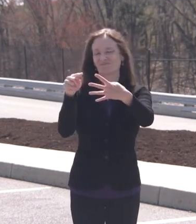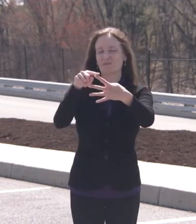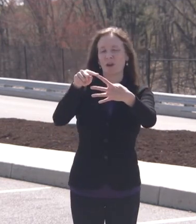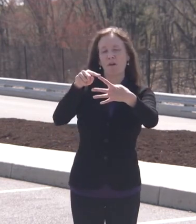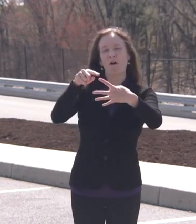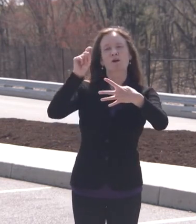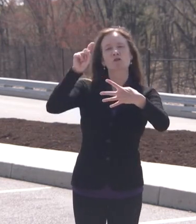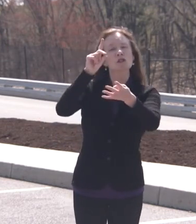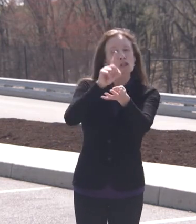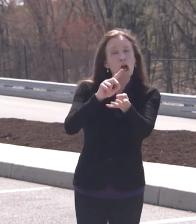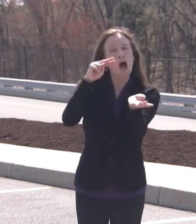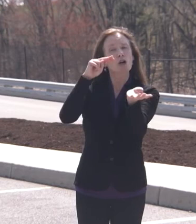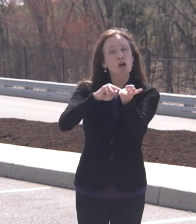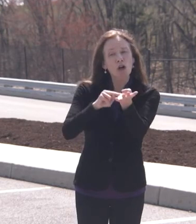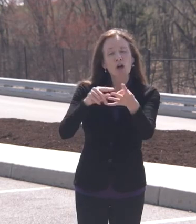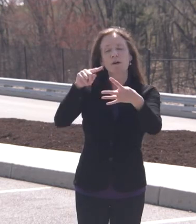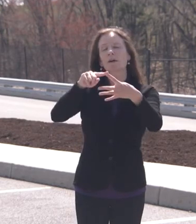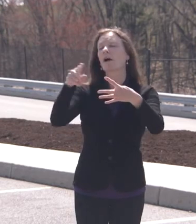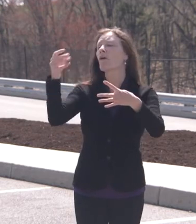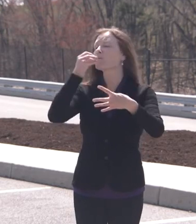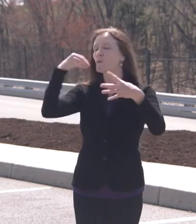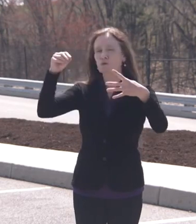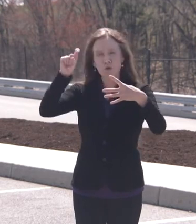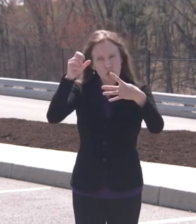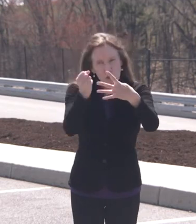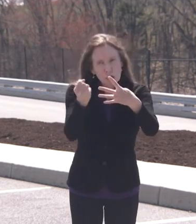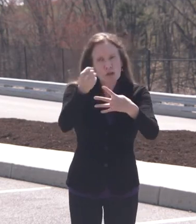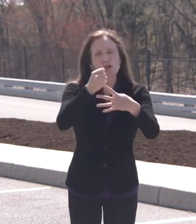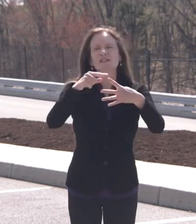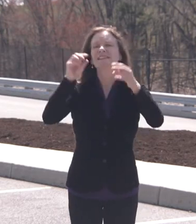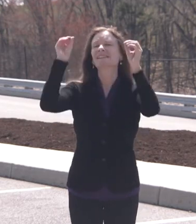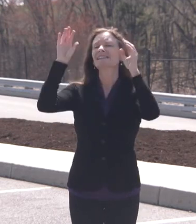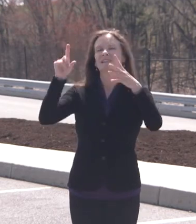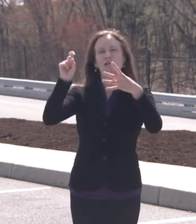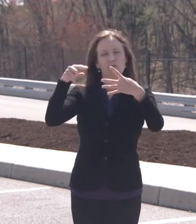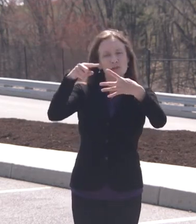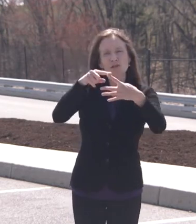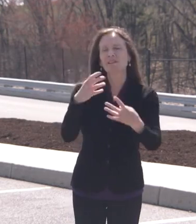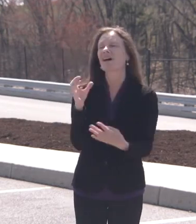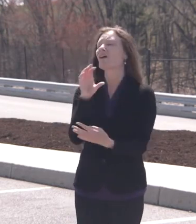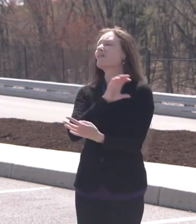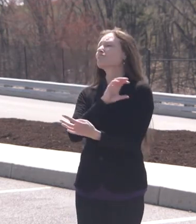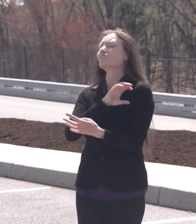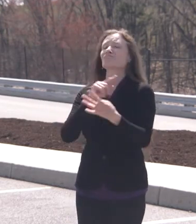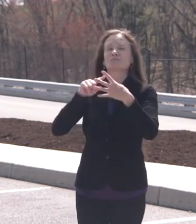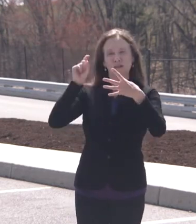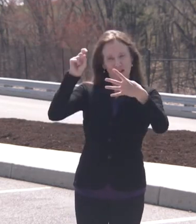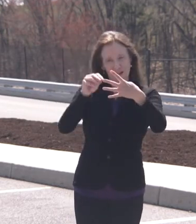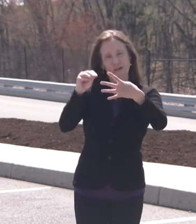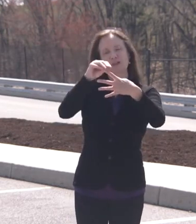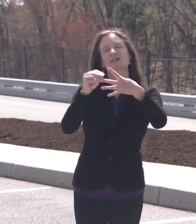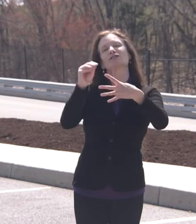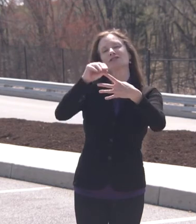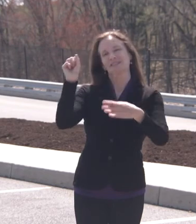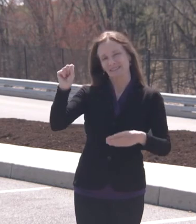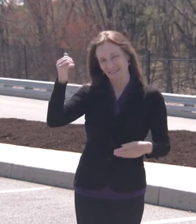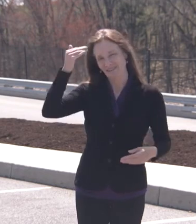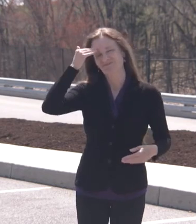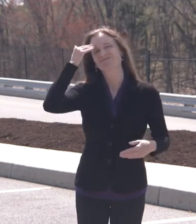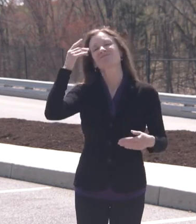food processing workers, police and fire up. So I think, you know, the the initial